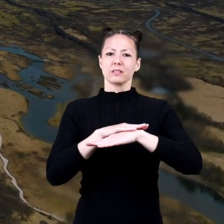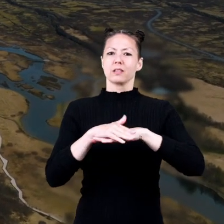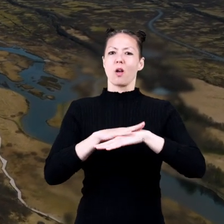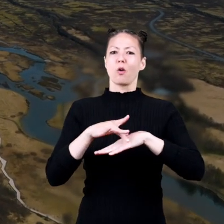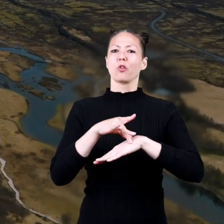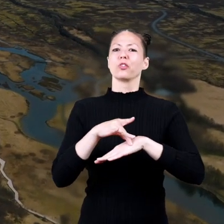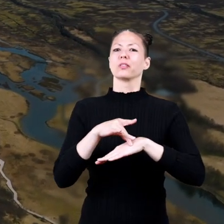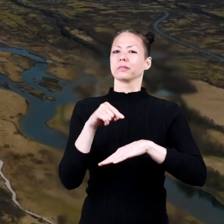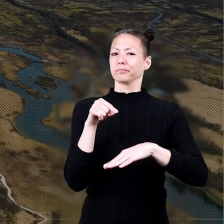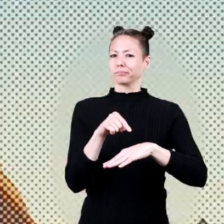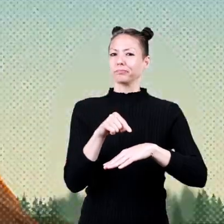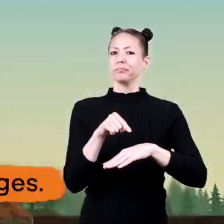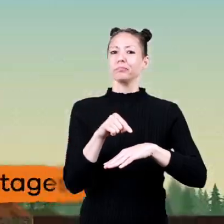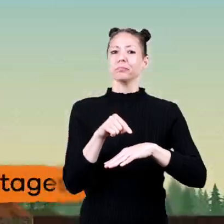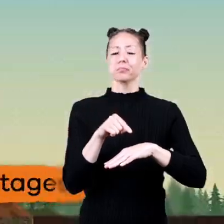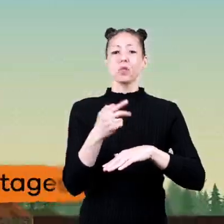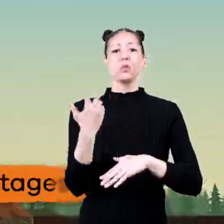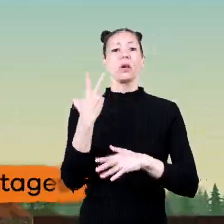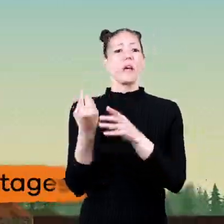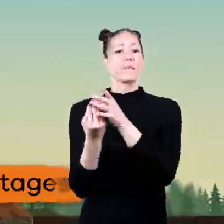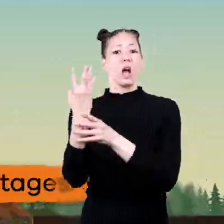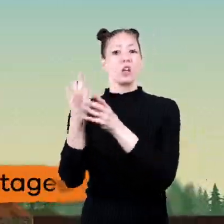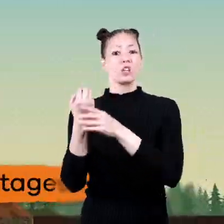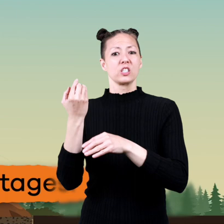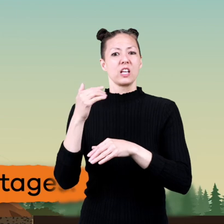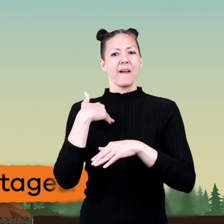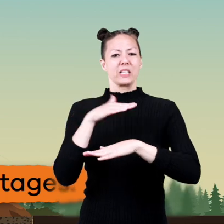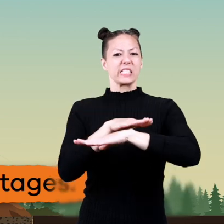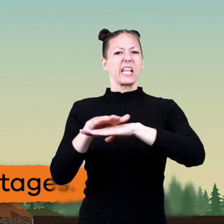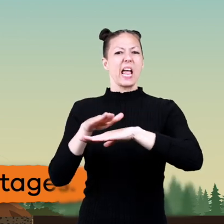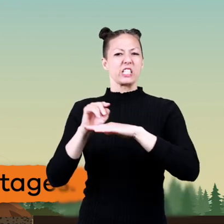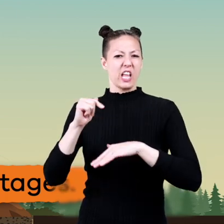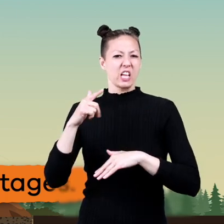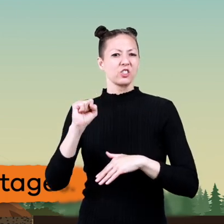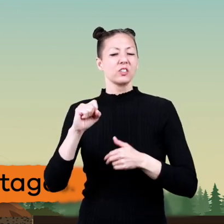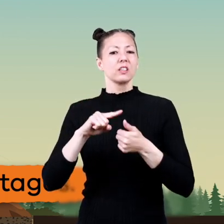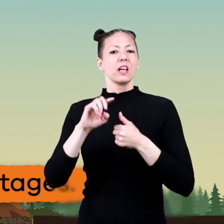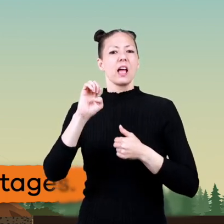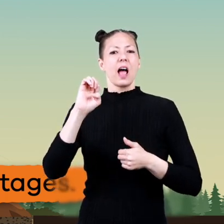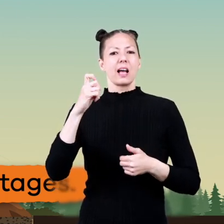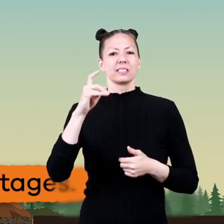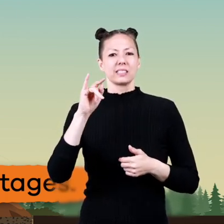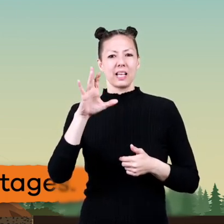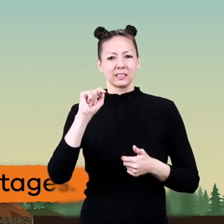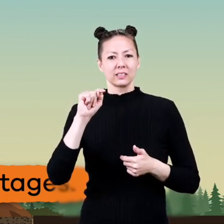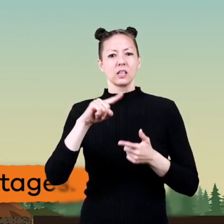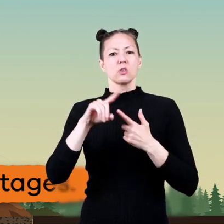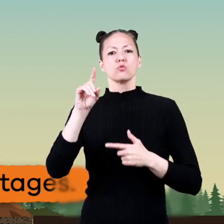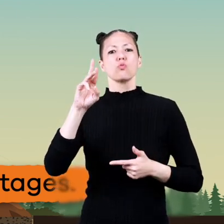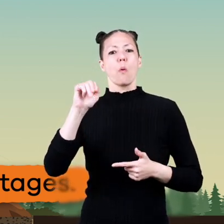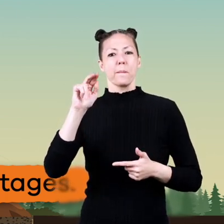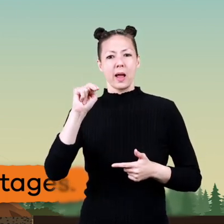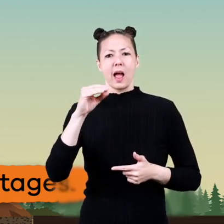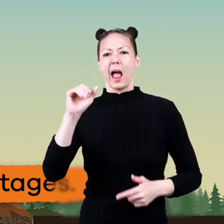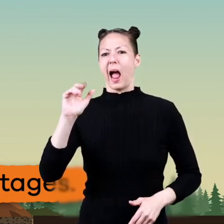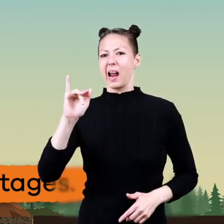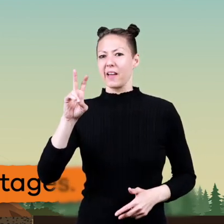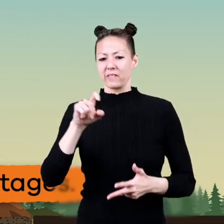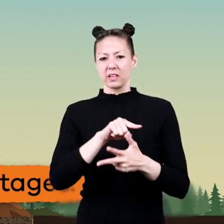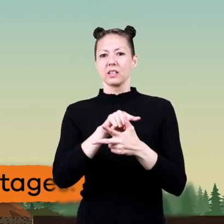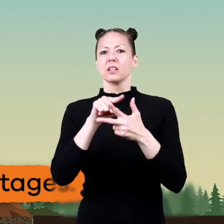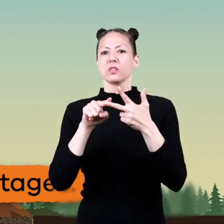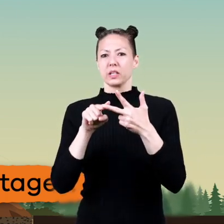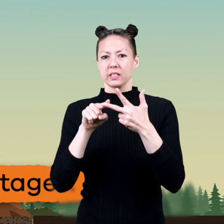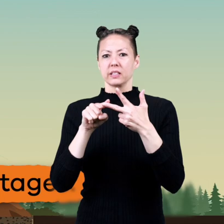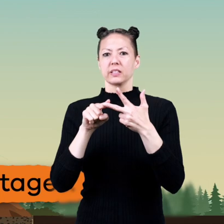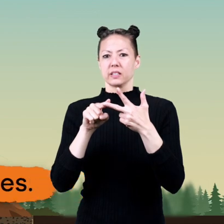of the earth there are three volcanic stages extinct dormant and